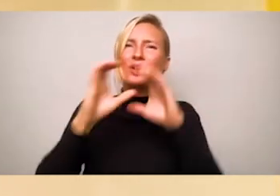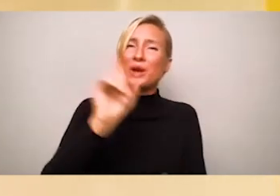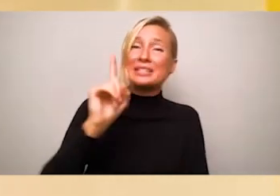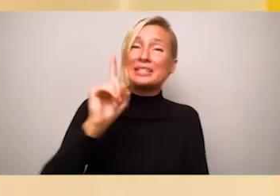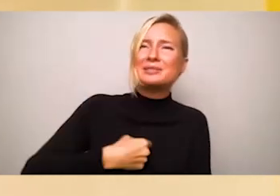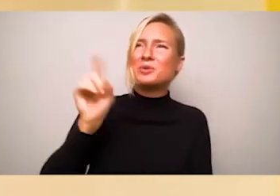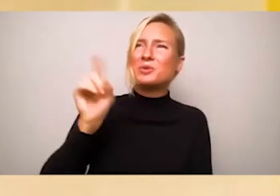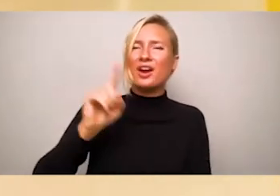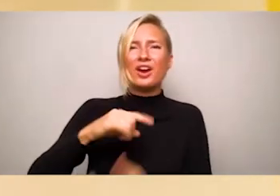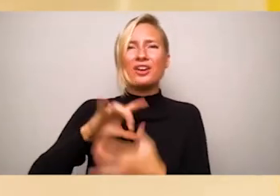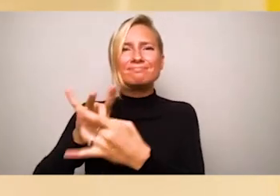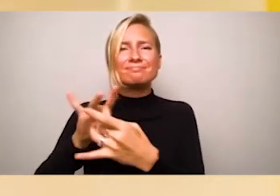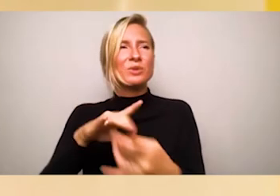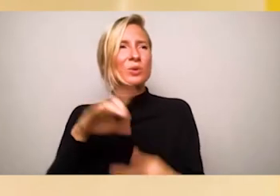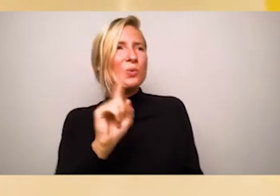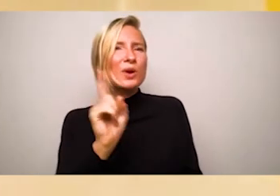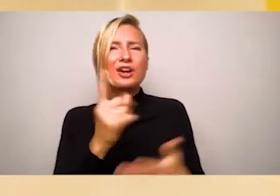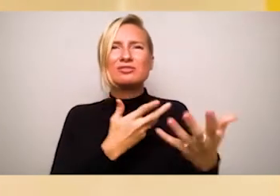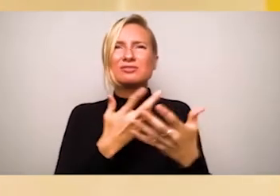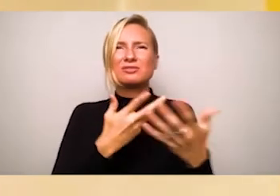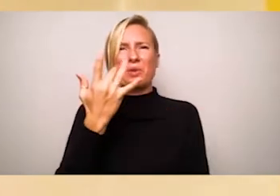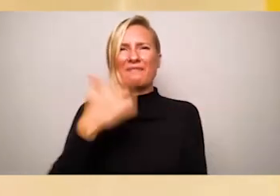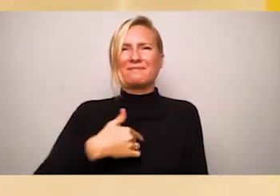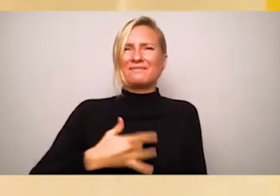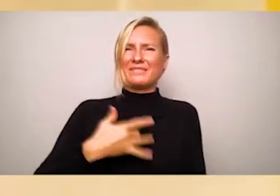Why does our country erase us?